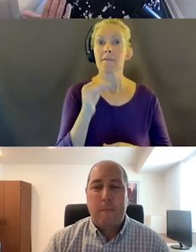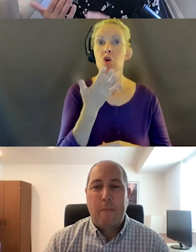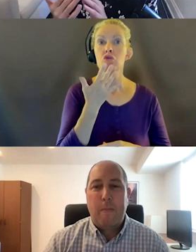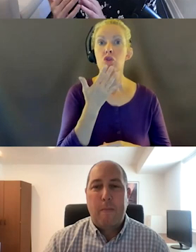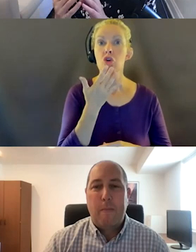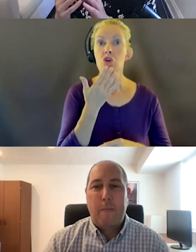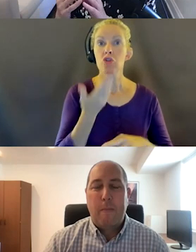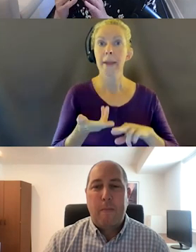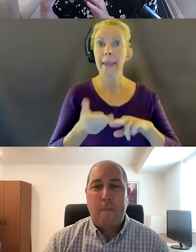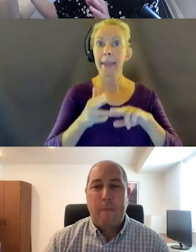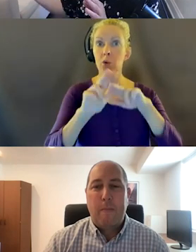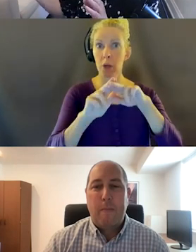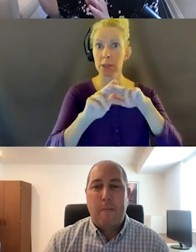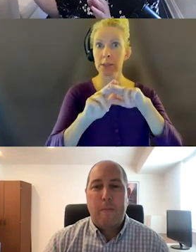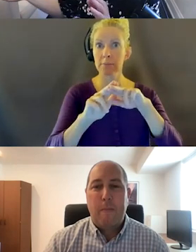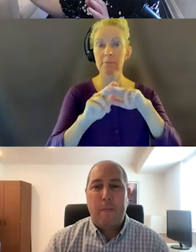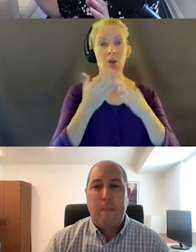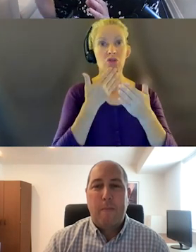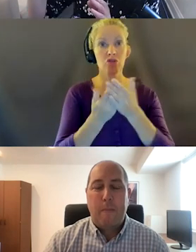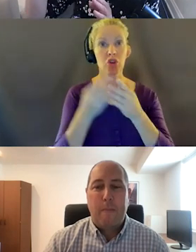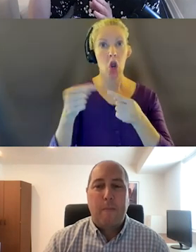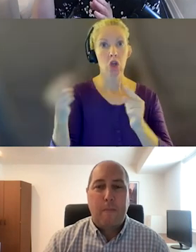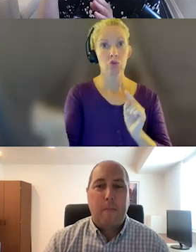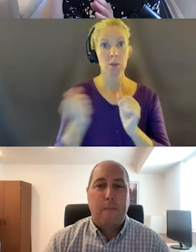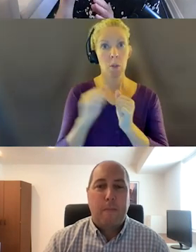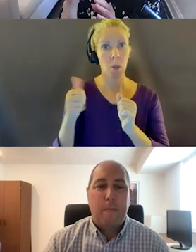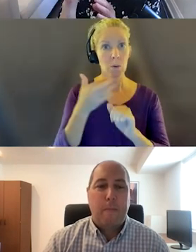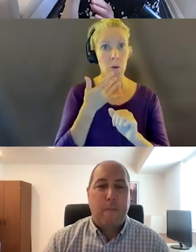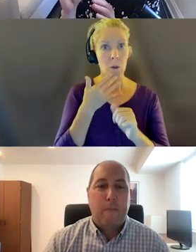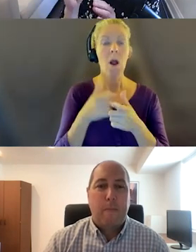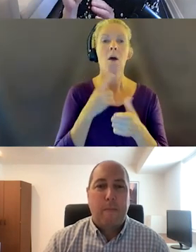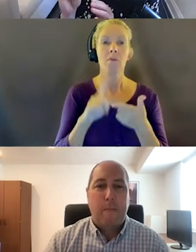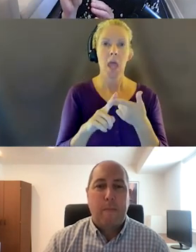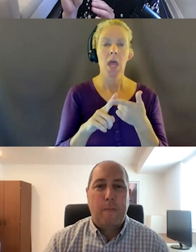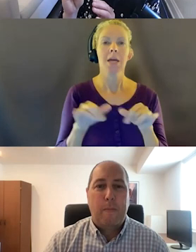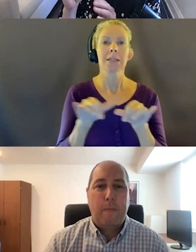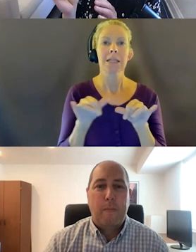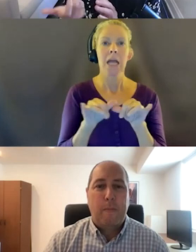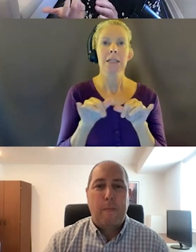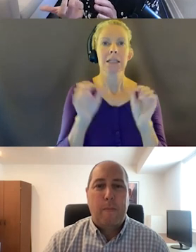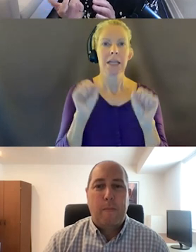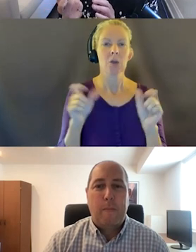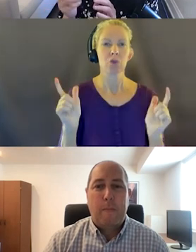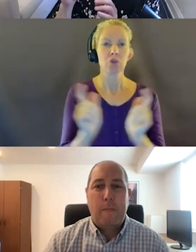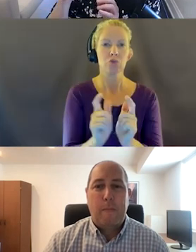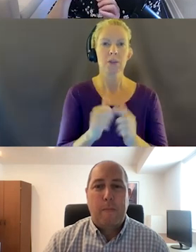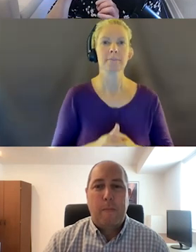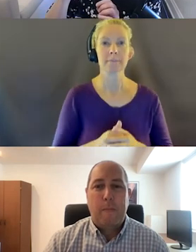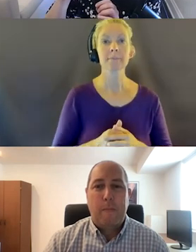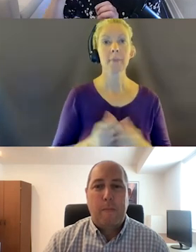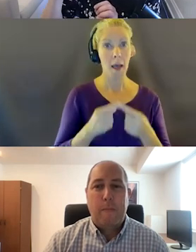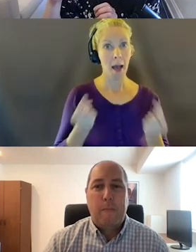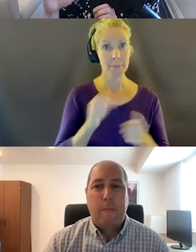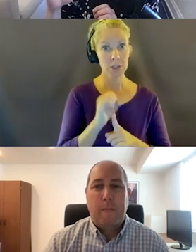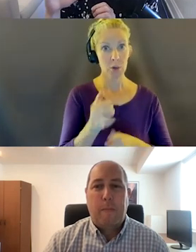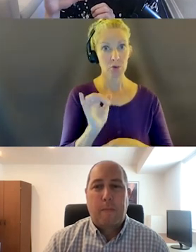Yeah. Yeah. So, something and it has really good contrast against something else, well, then you can reduce the size of it. And the reverse would be true. You would